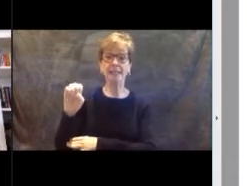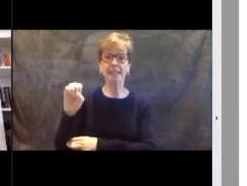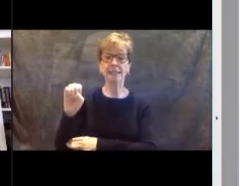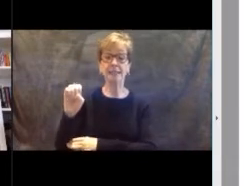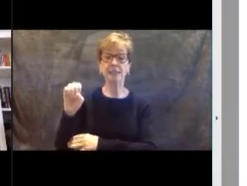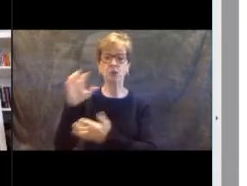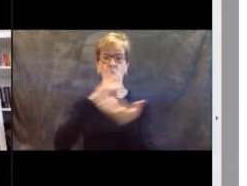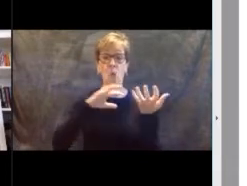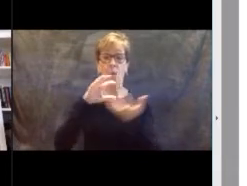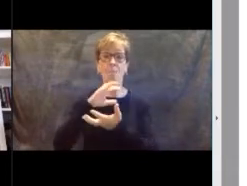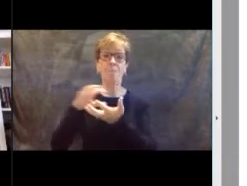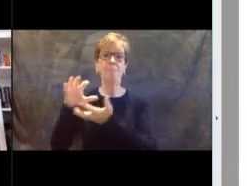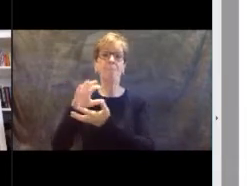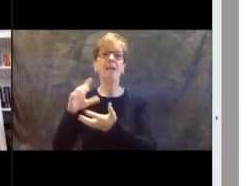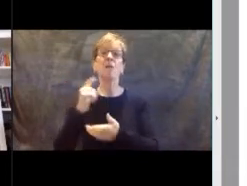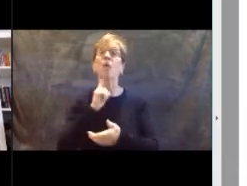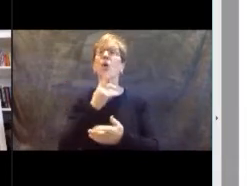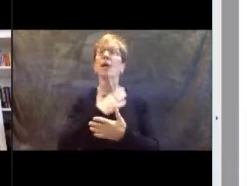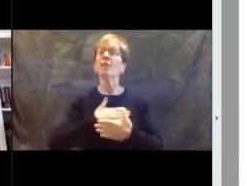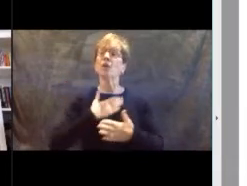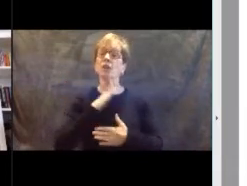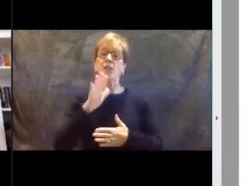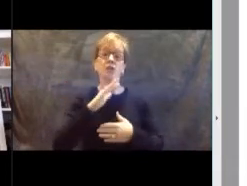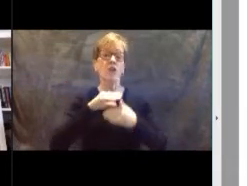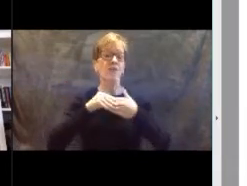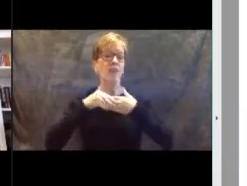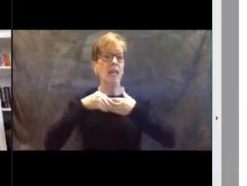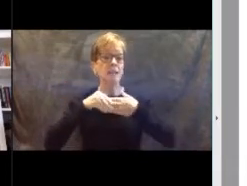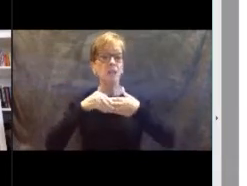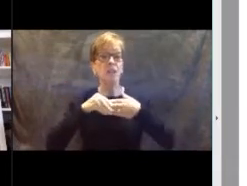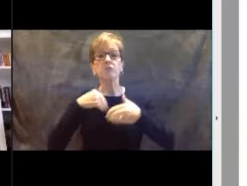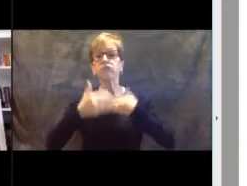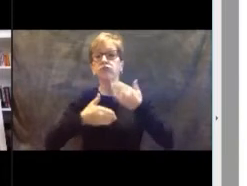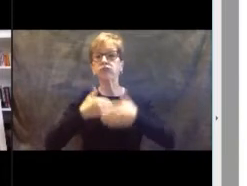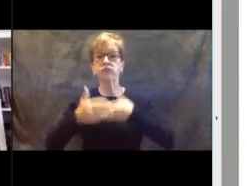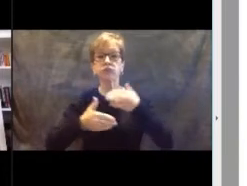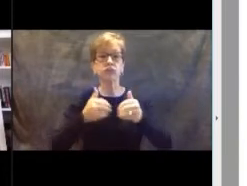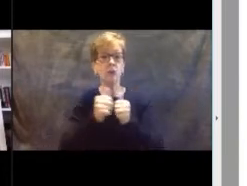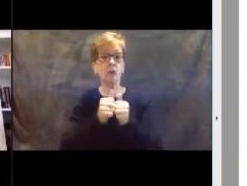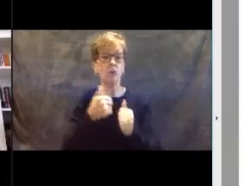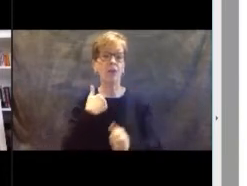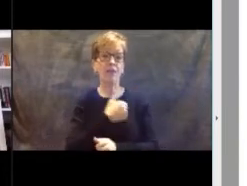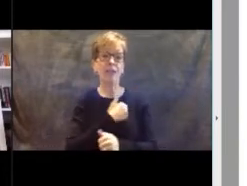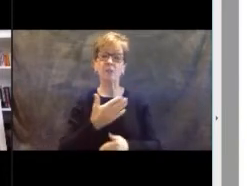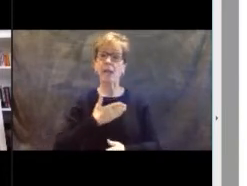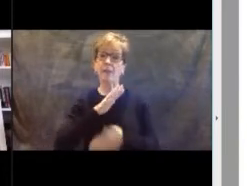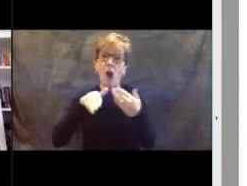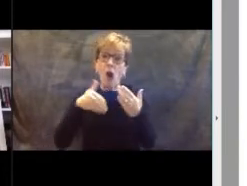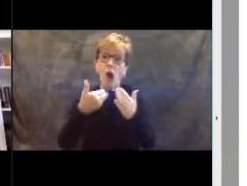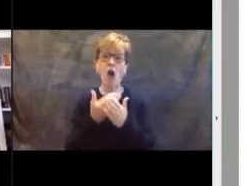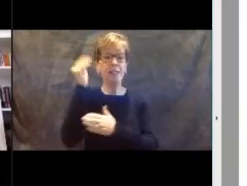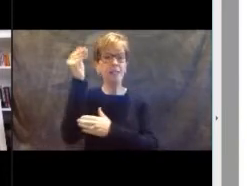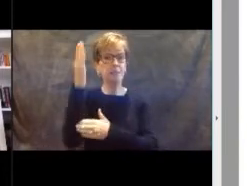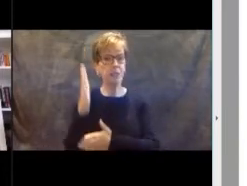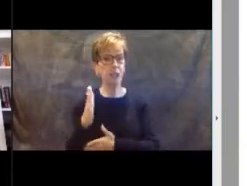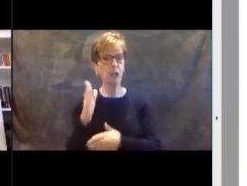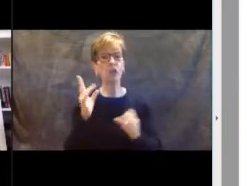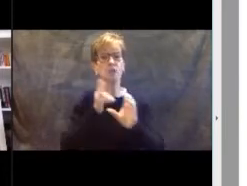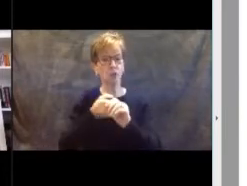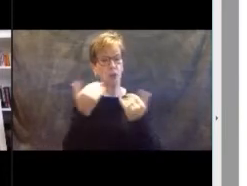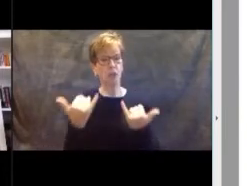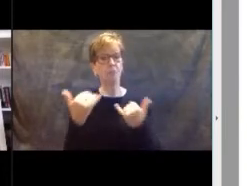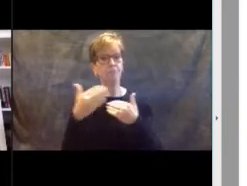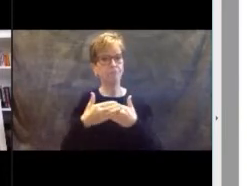roll with everything with us, and we're so glad that all of our speakers have been able to join so far without any connectivity